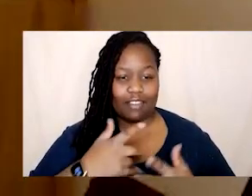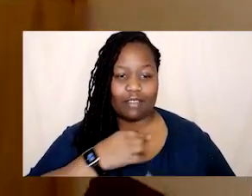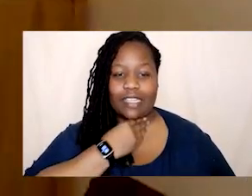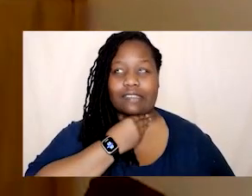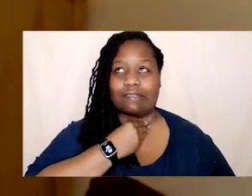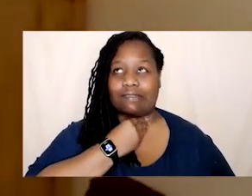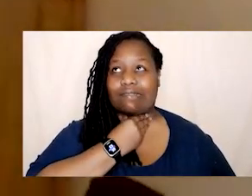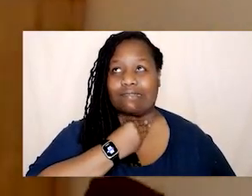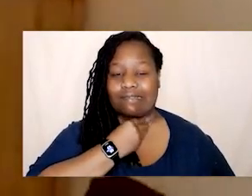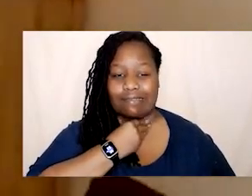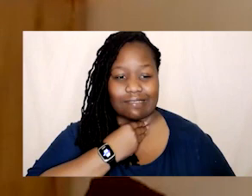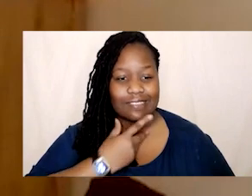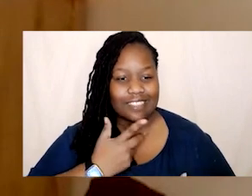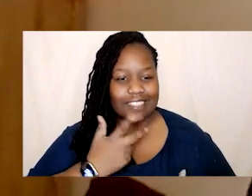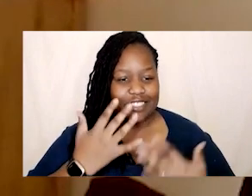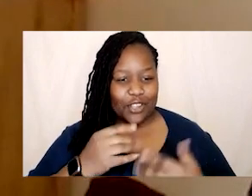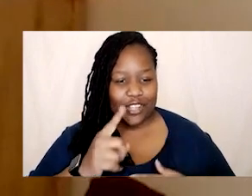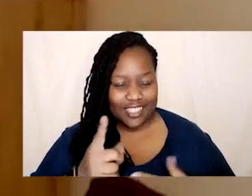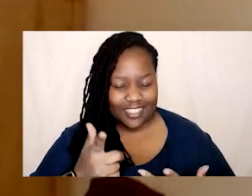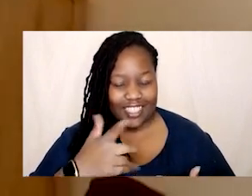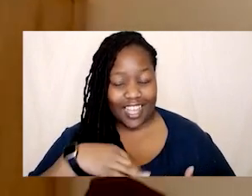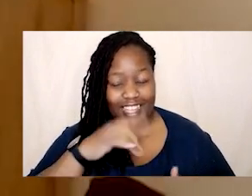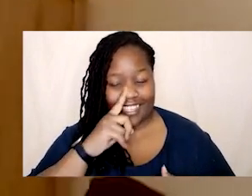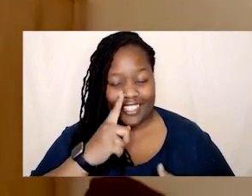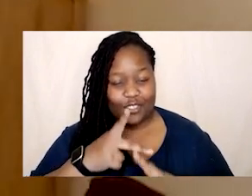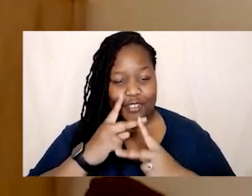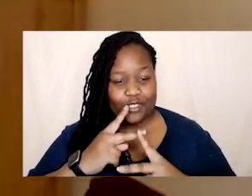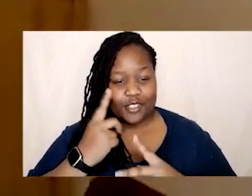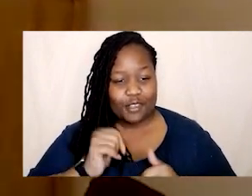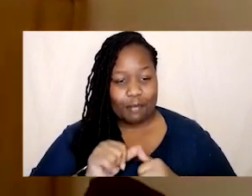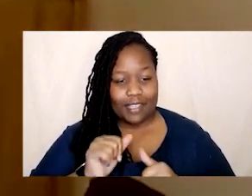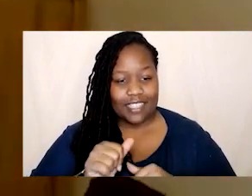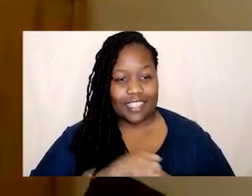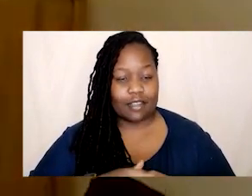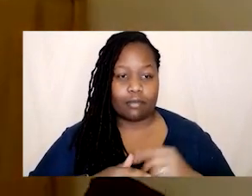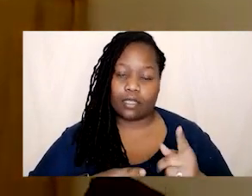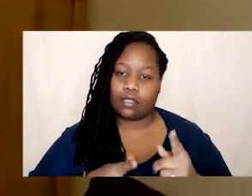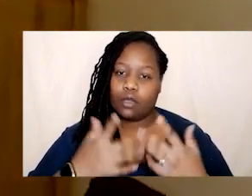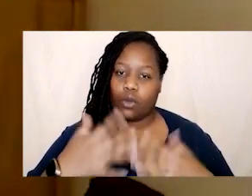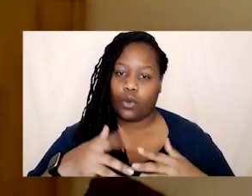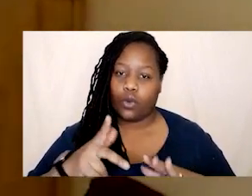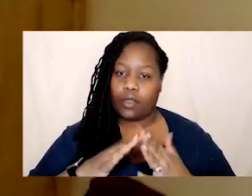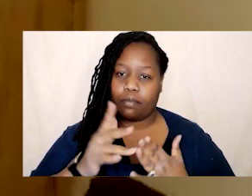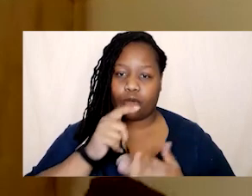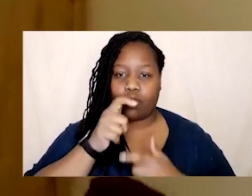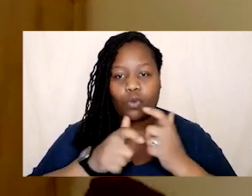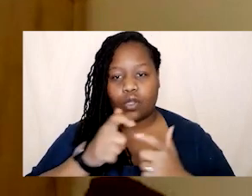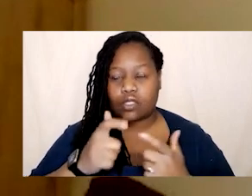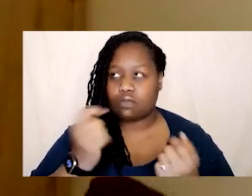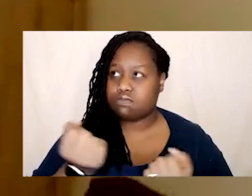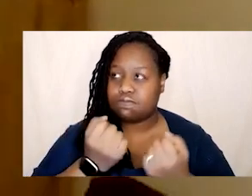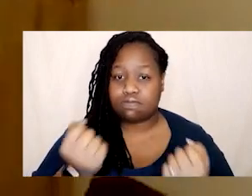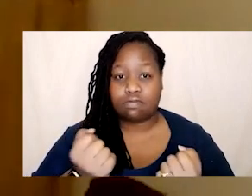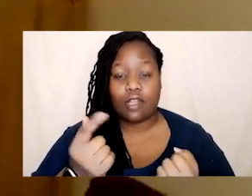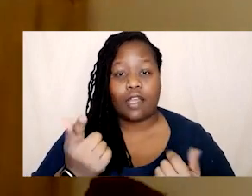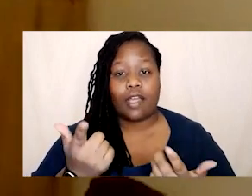salt water with but i i found those so powerful and it was that it was about the non-negotiable self